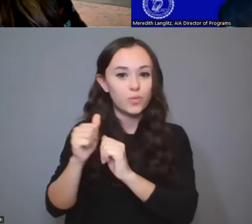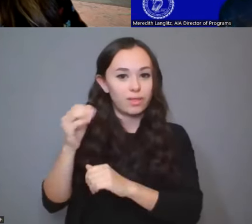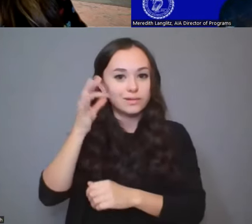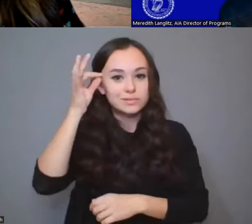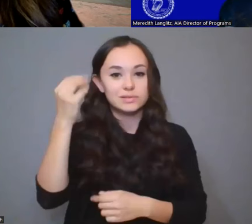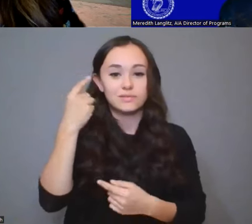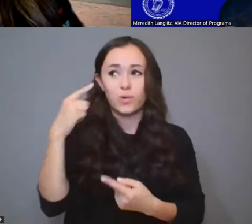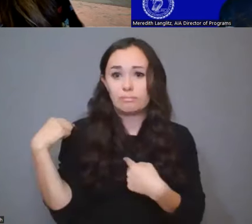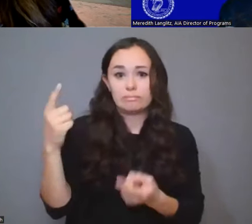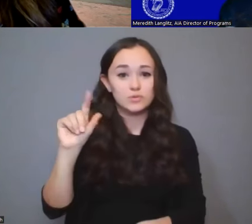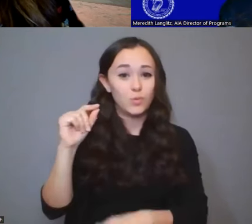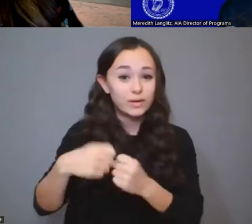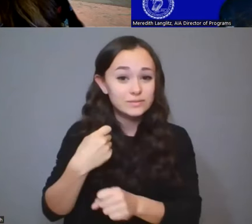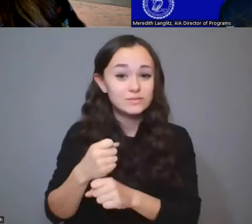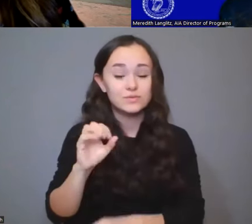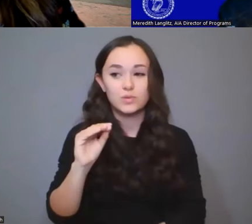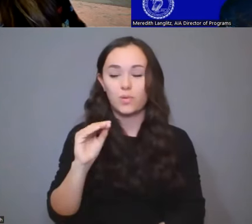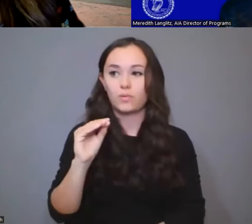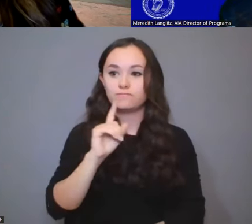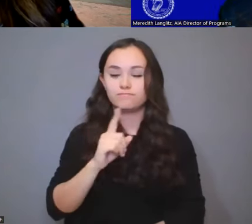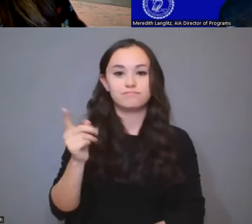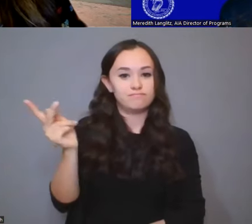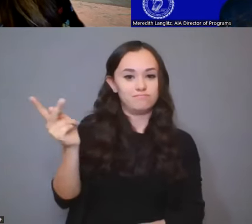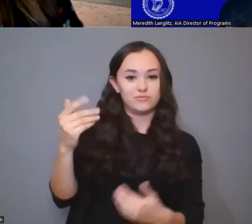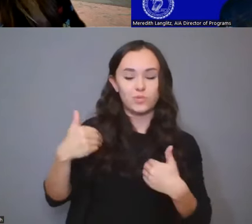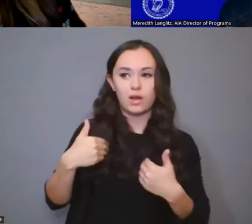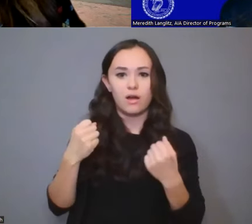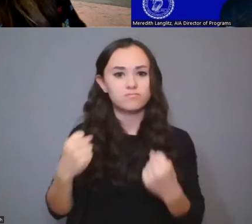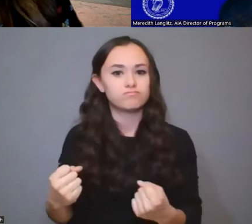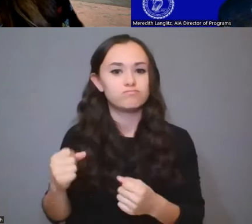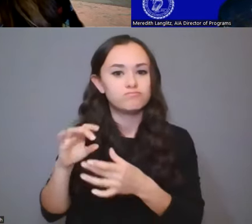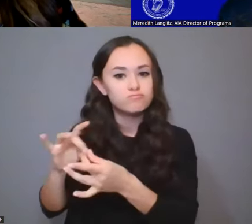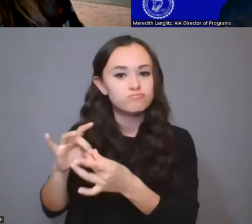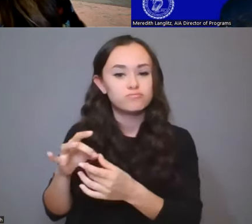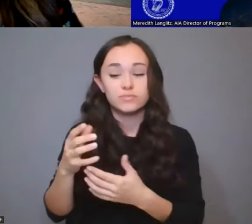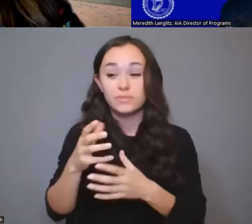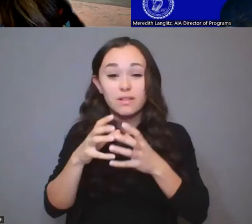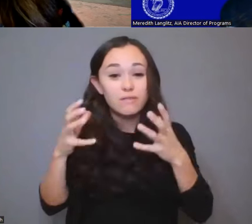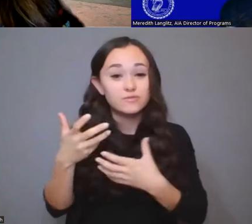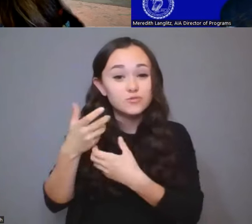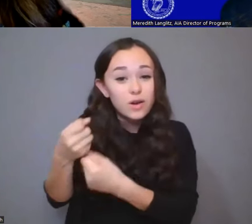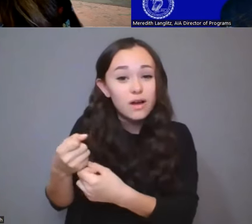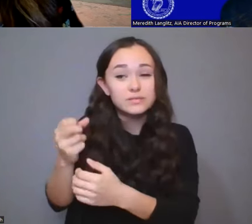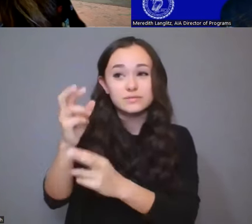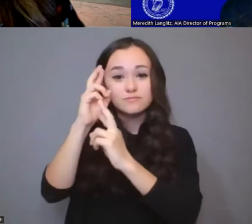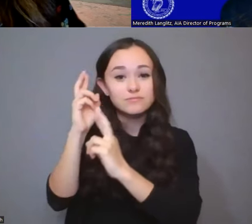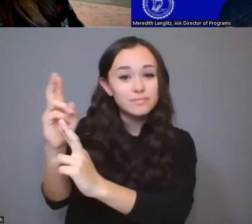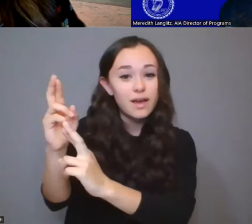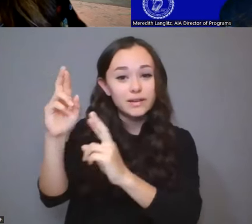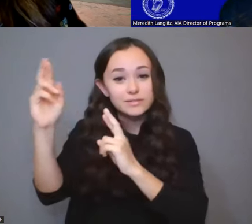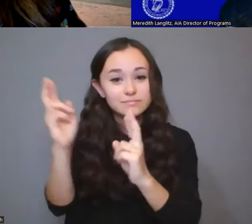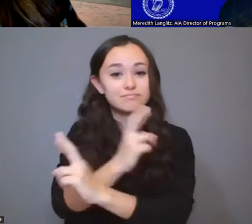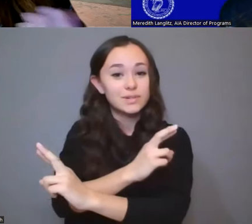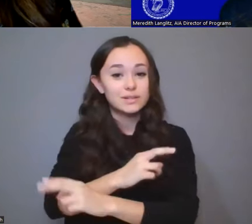So there was a really robust relationship that had been created. There was a lot of trust and mutual respect. And so the